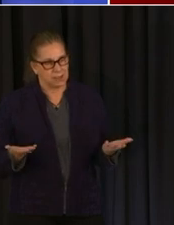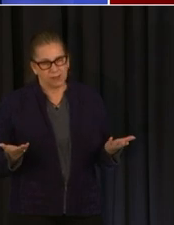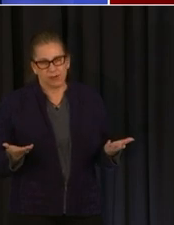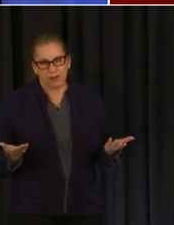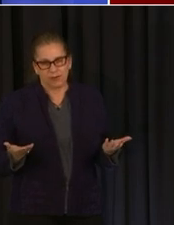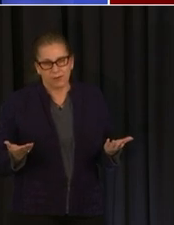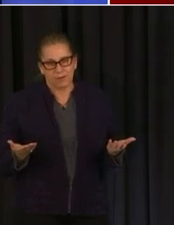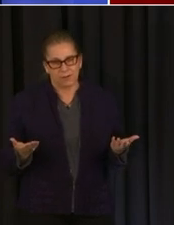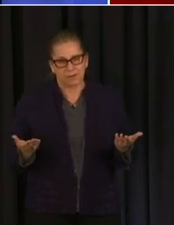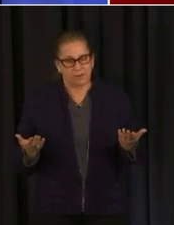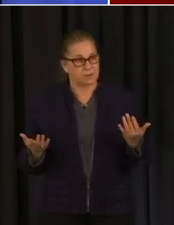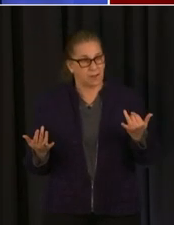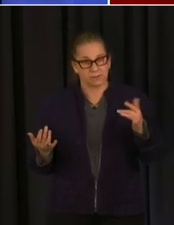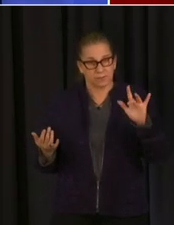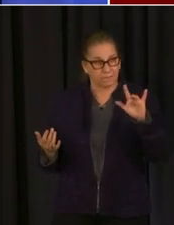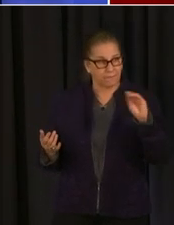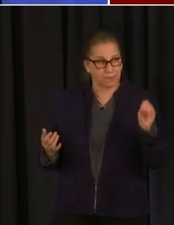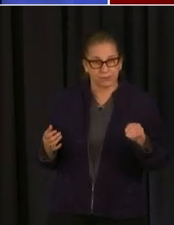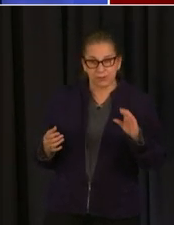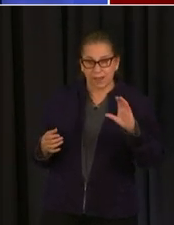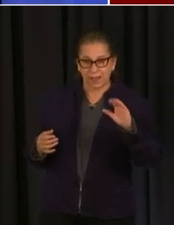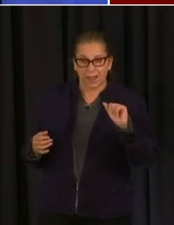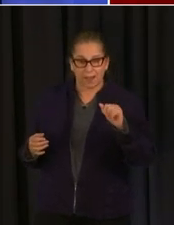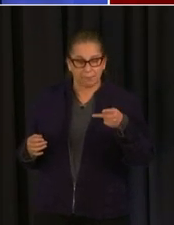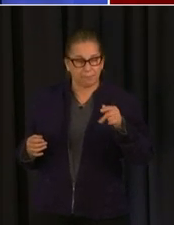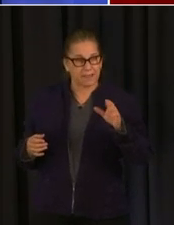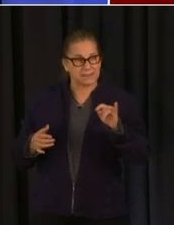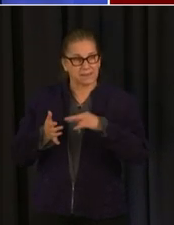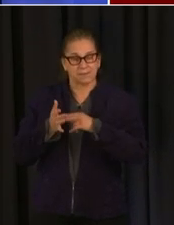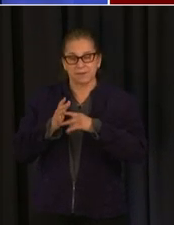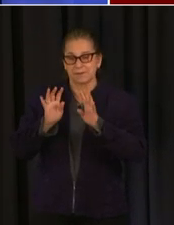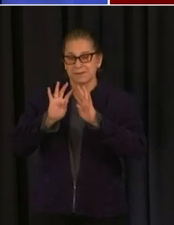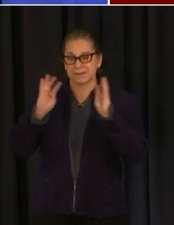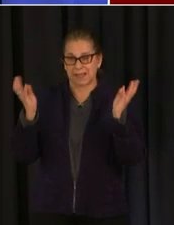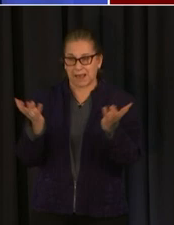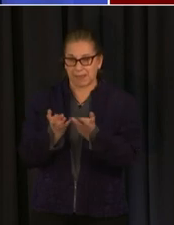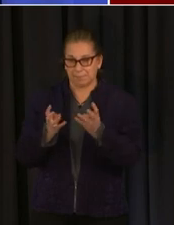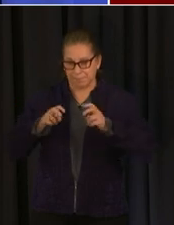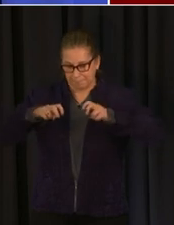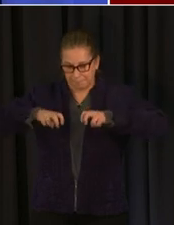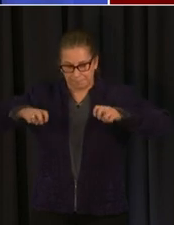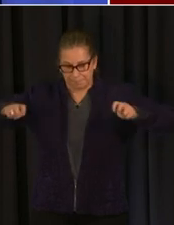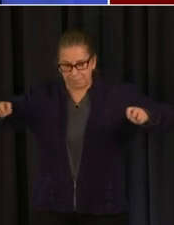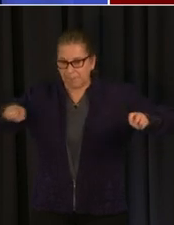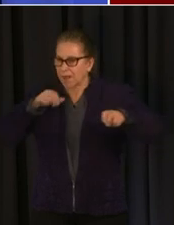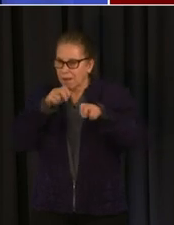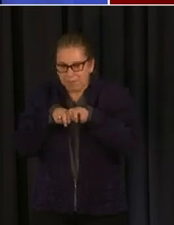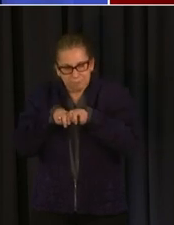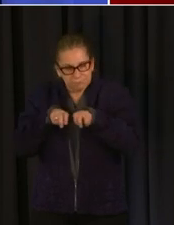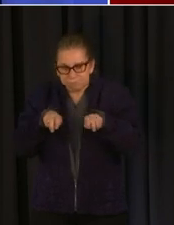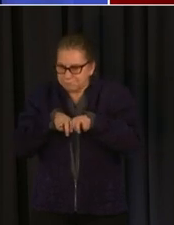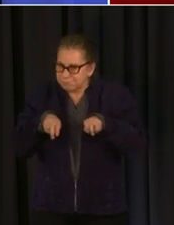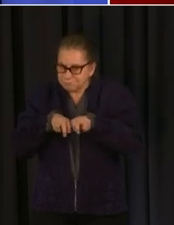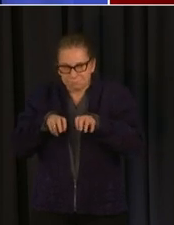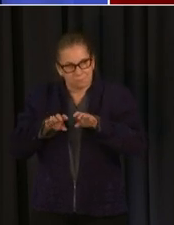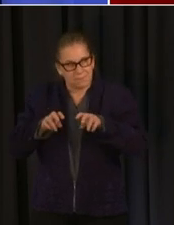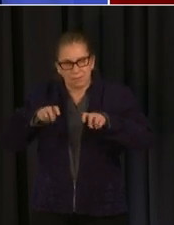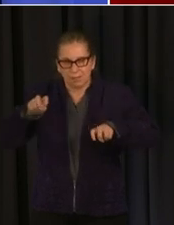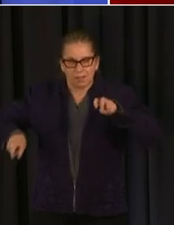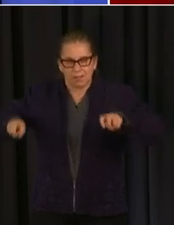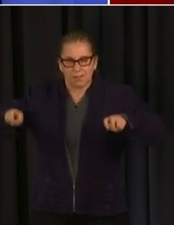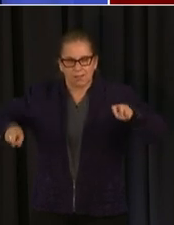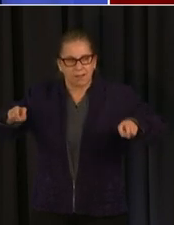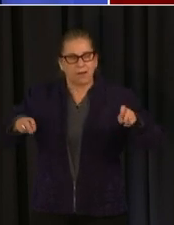any indication of how you will rule on that waiver application we expect to approve a waiver i think we have a couple